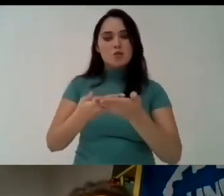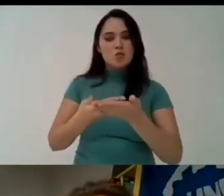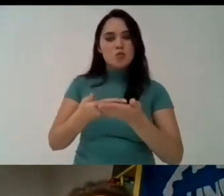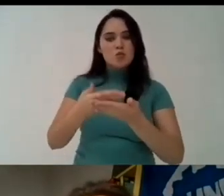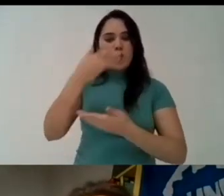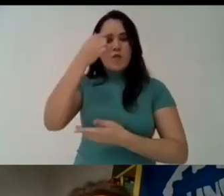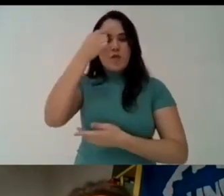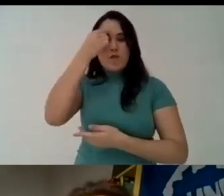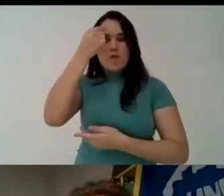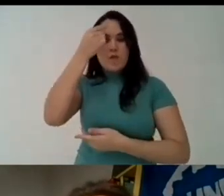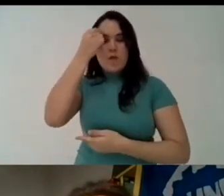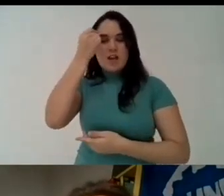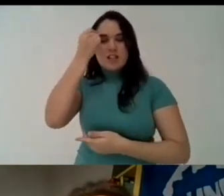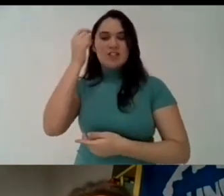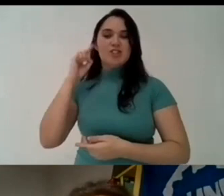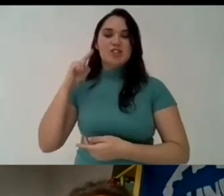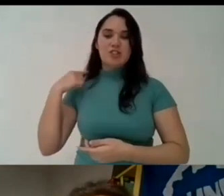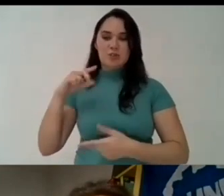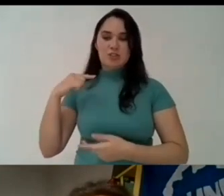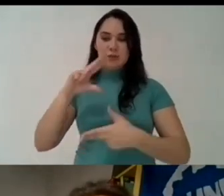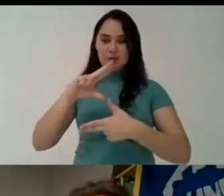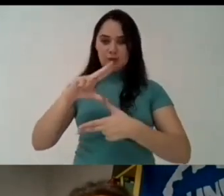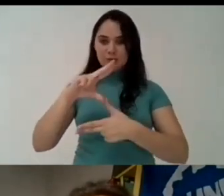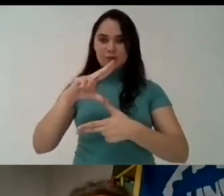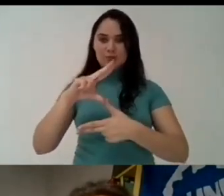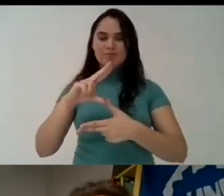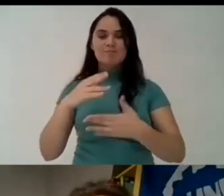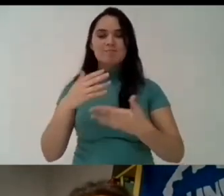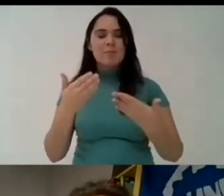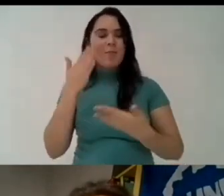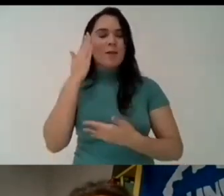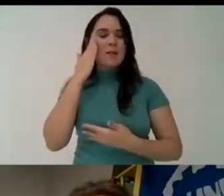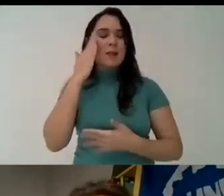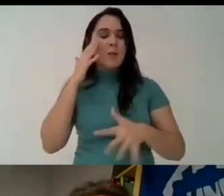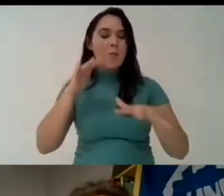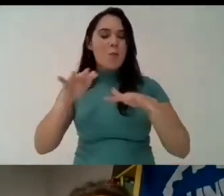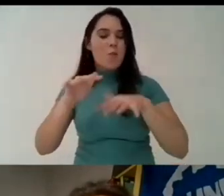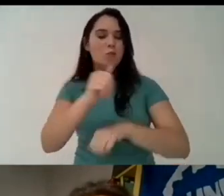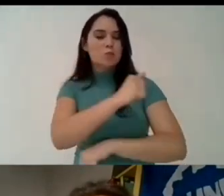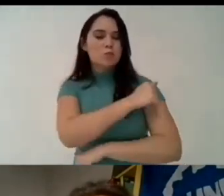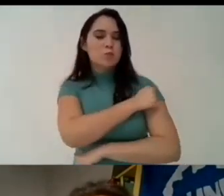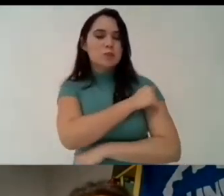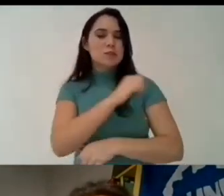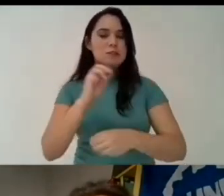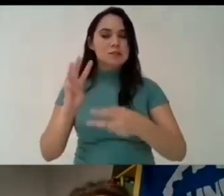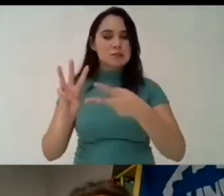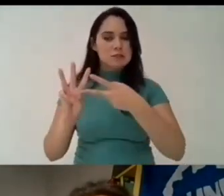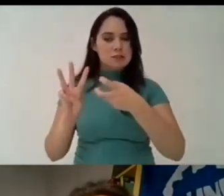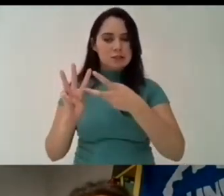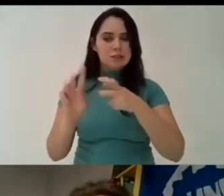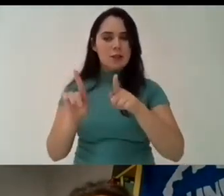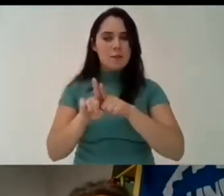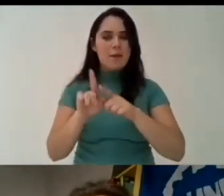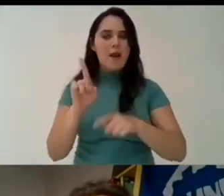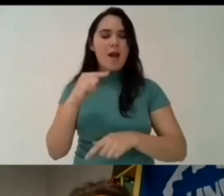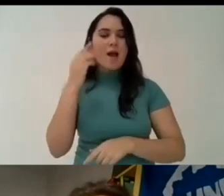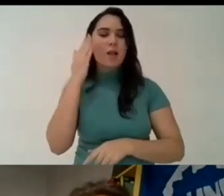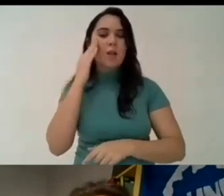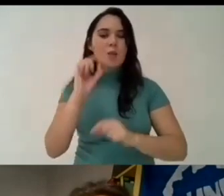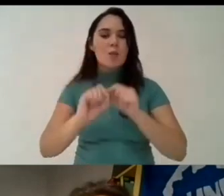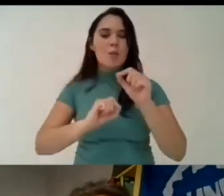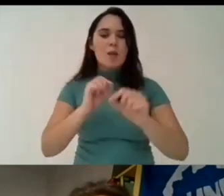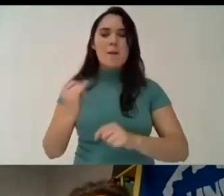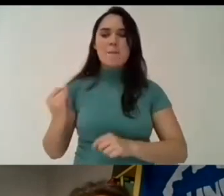university of bahia i graduated in economy and now i am studying law i believe that